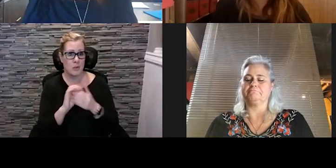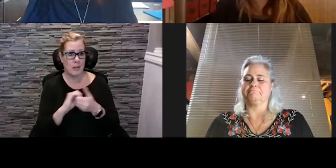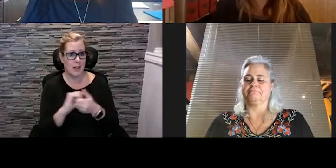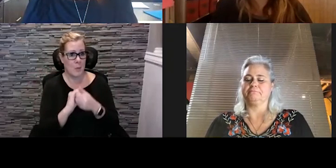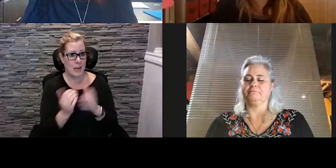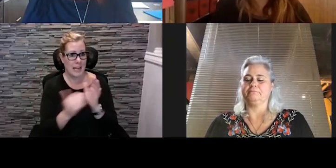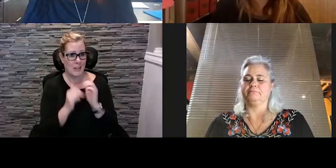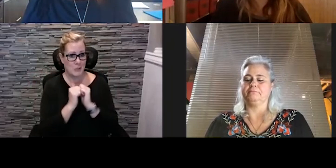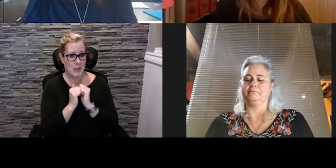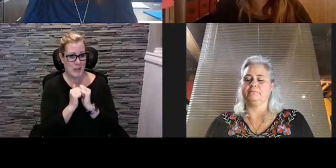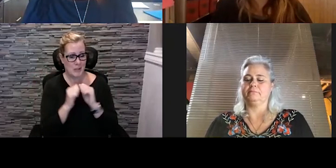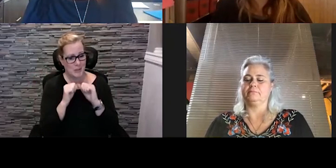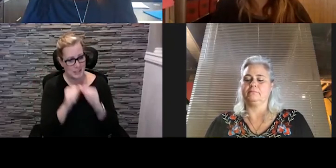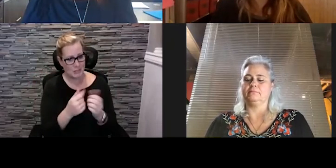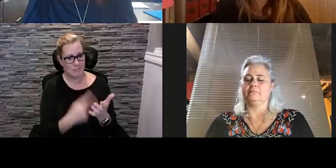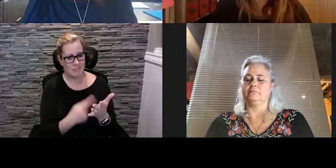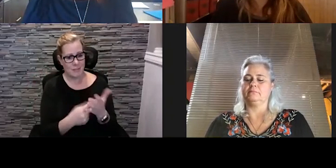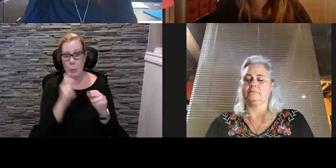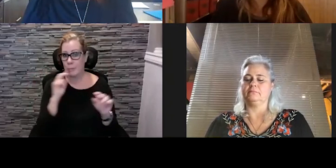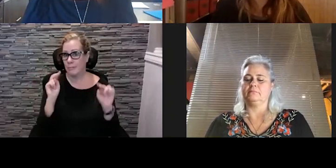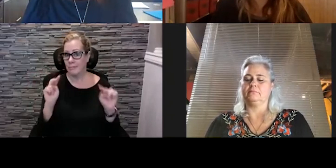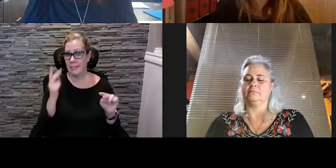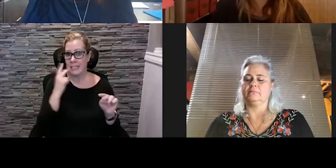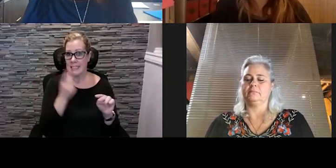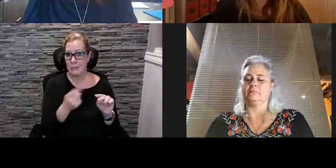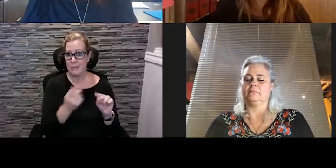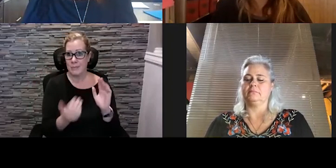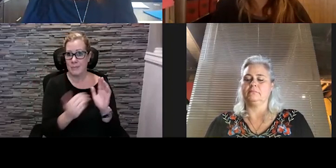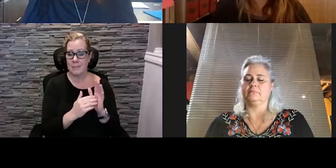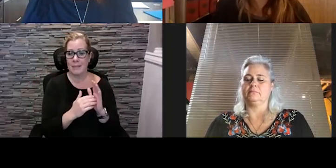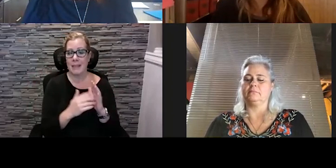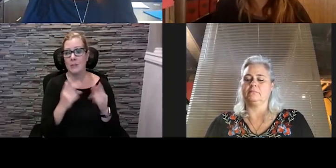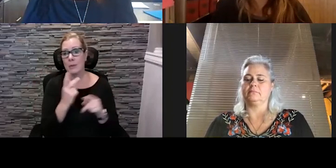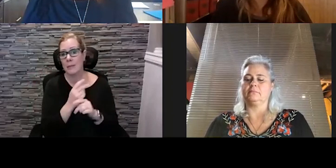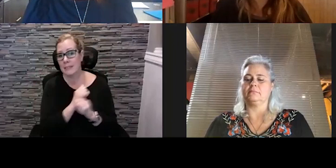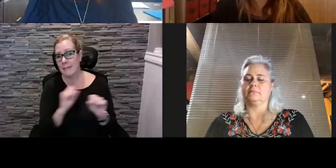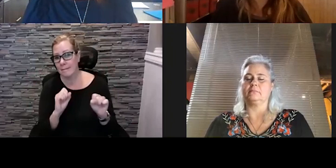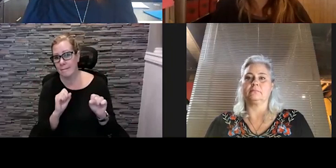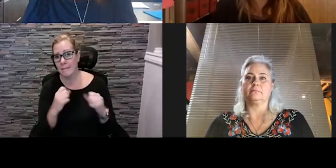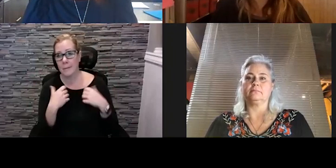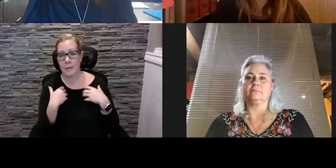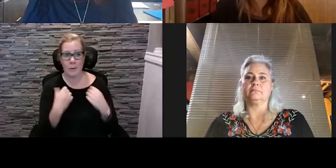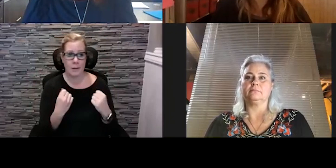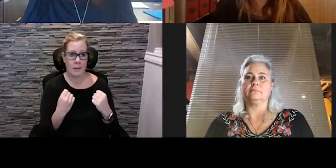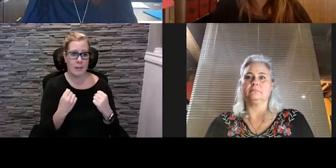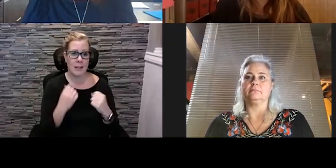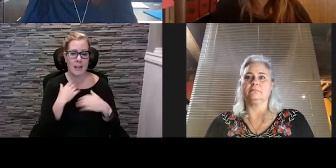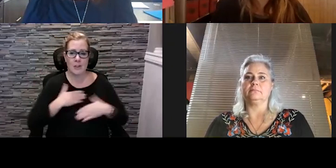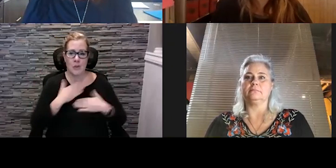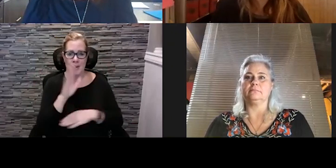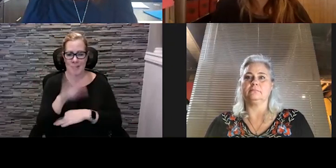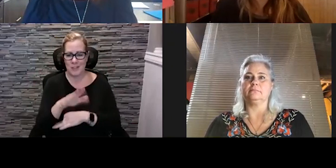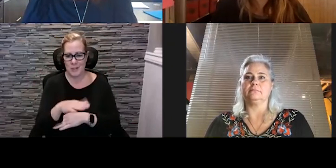conversation so we'll look forward to seeing you then in the meantime be safe be well and uh have a great rest of your day